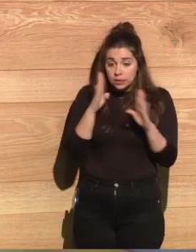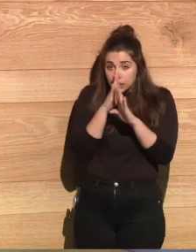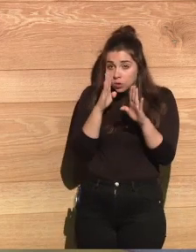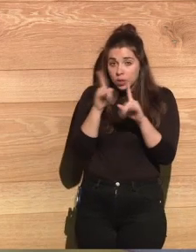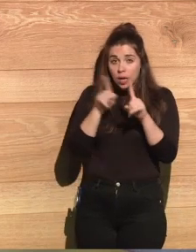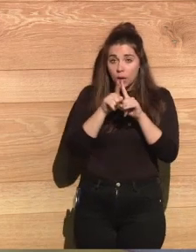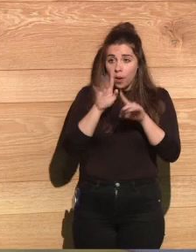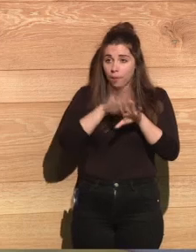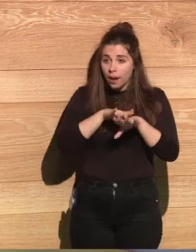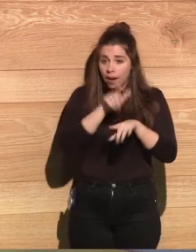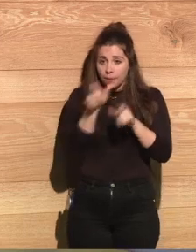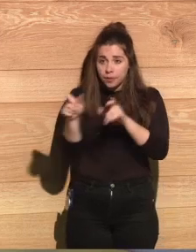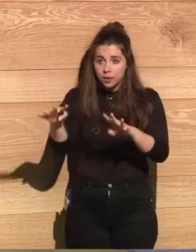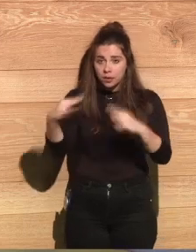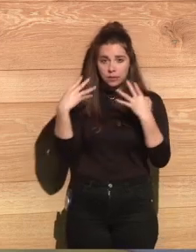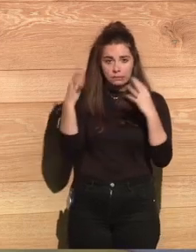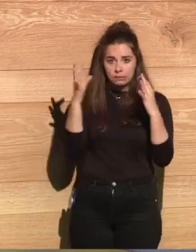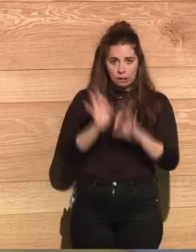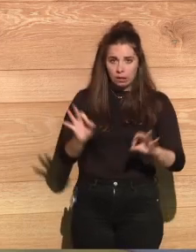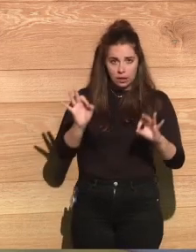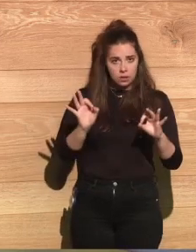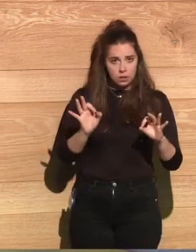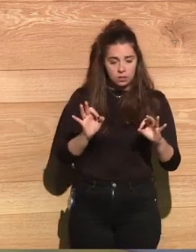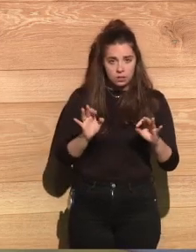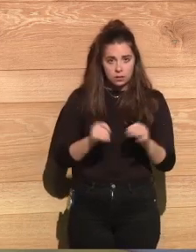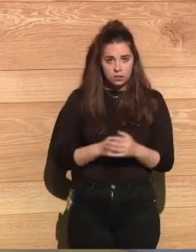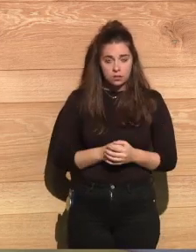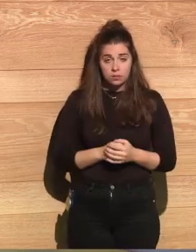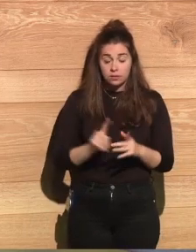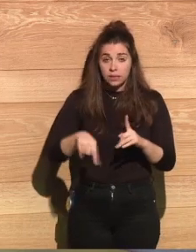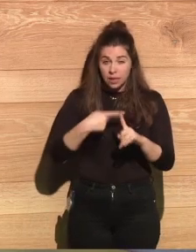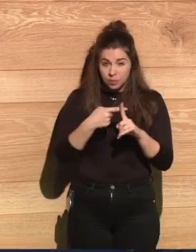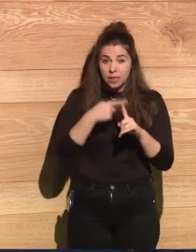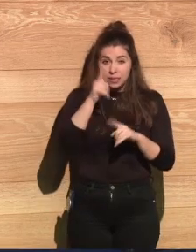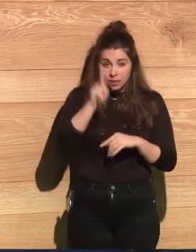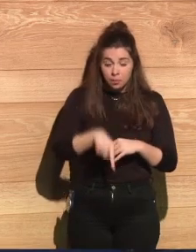And even without those visible scars,